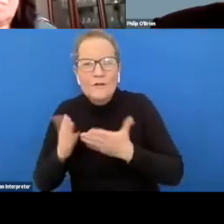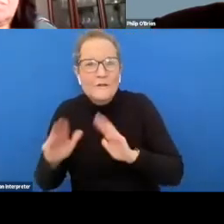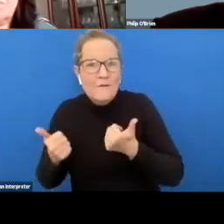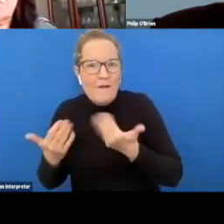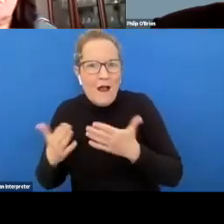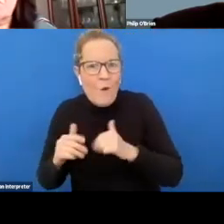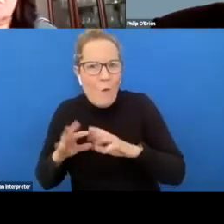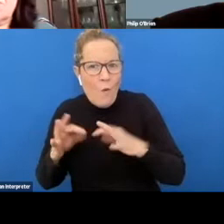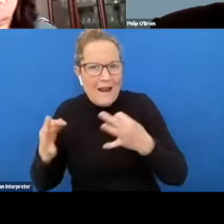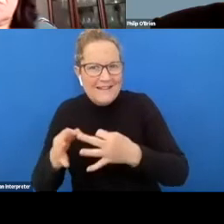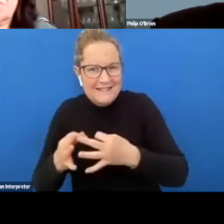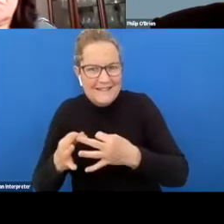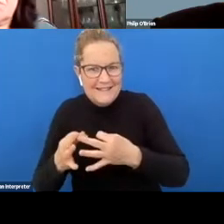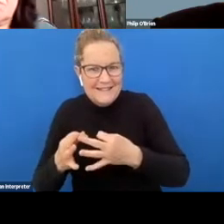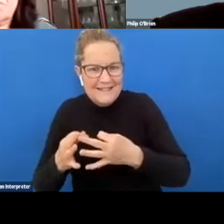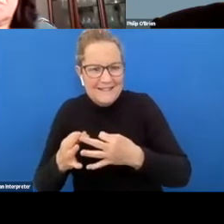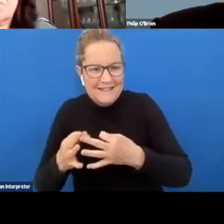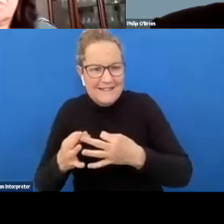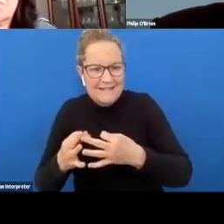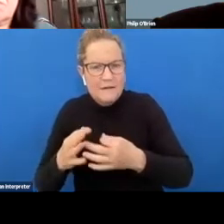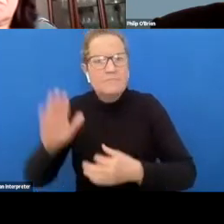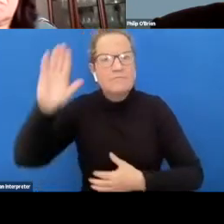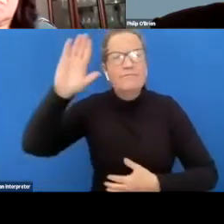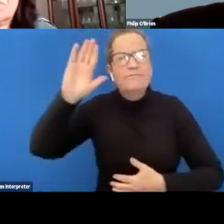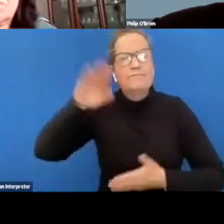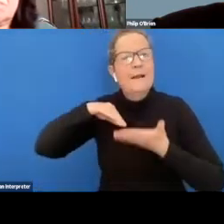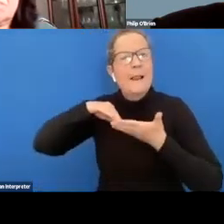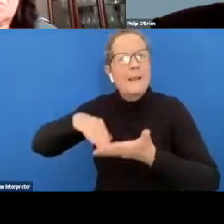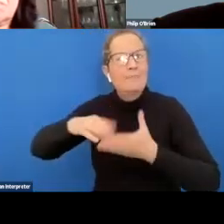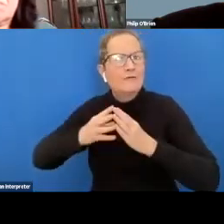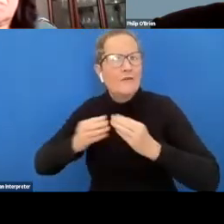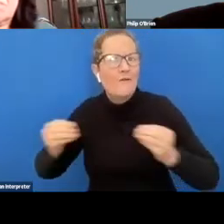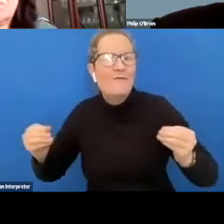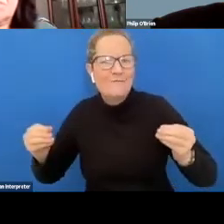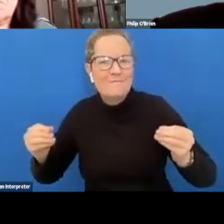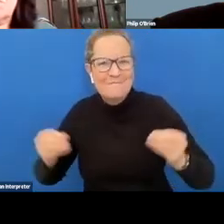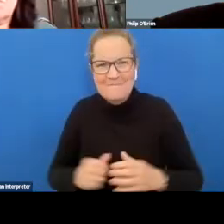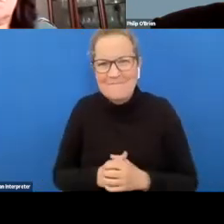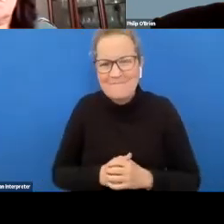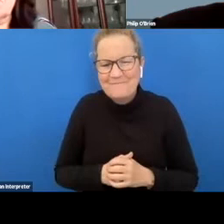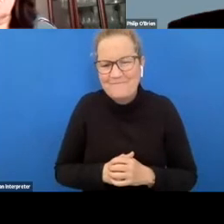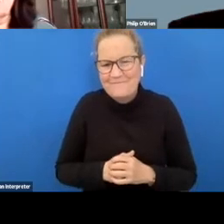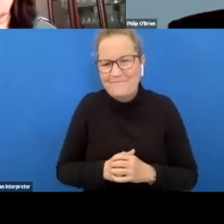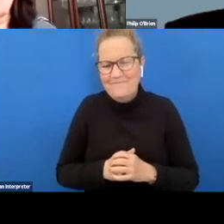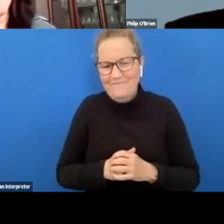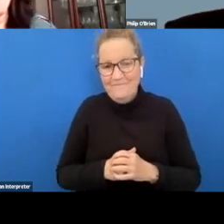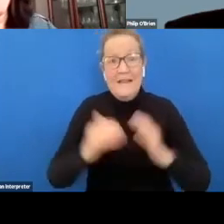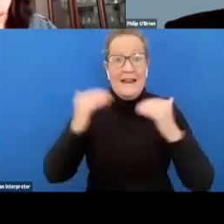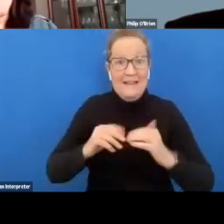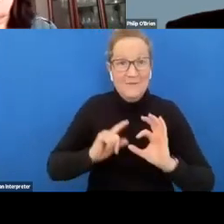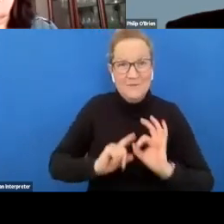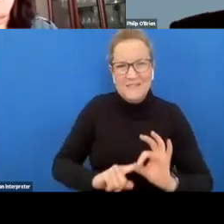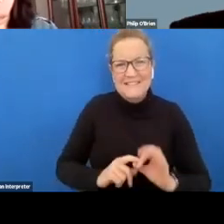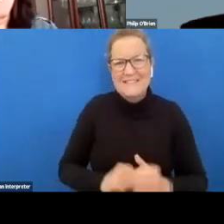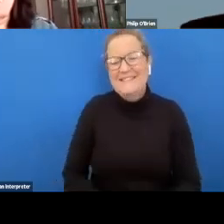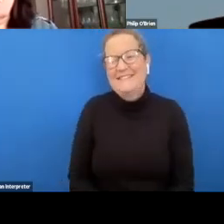a role for them um to uh to address uh in in all of those supports um so moving on to the next question um